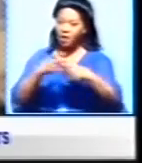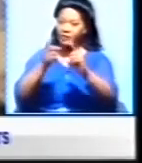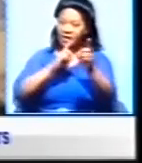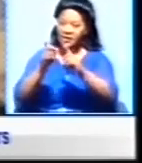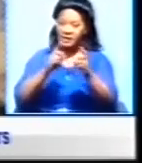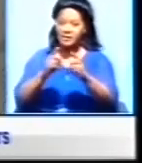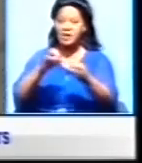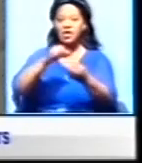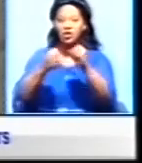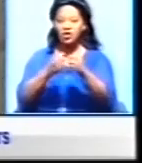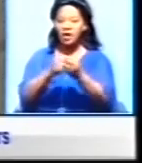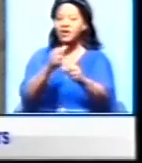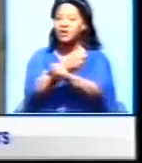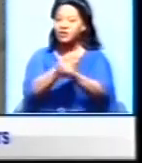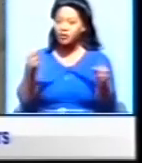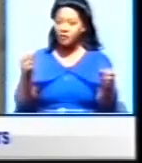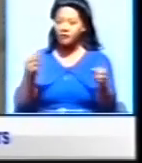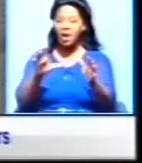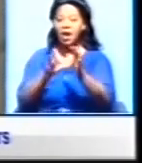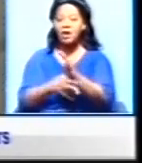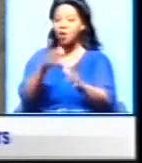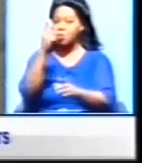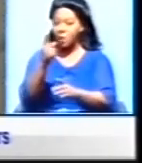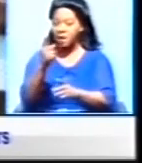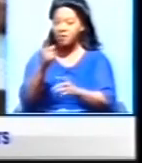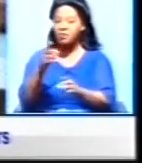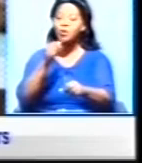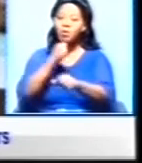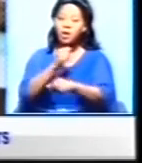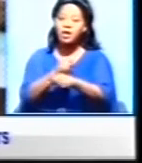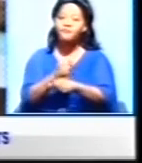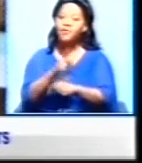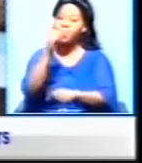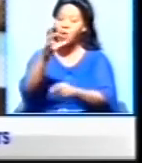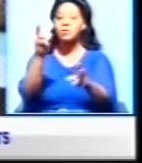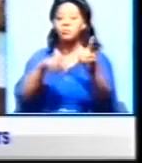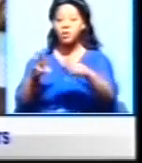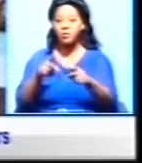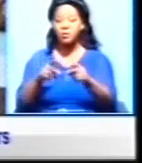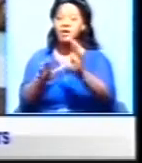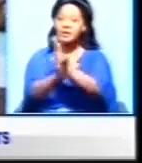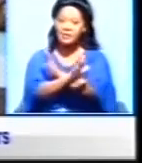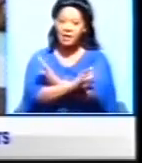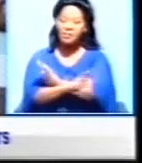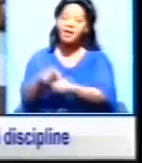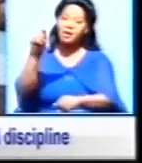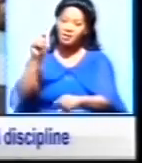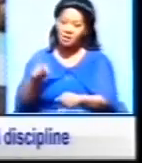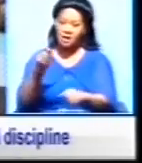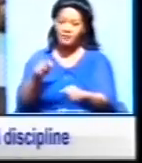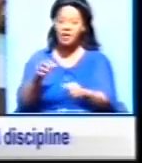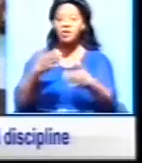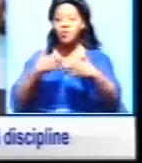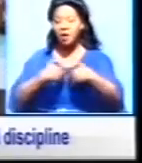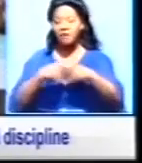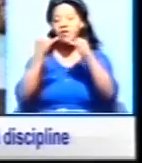we're facing. After all, we are serving one people. These are the Zambian people who deserve to